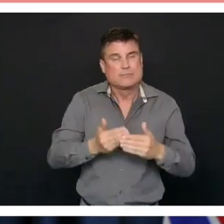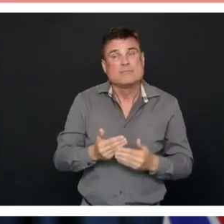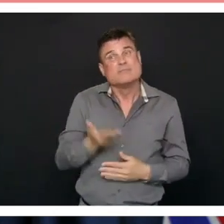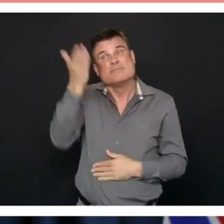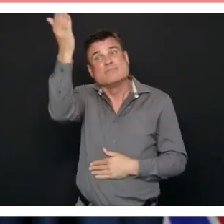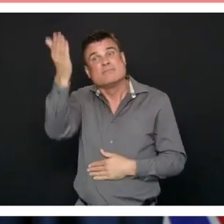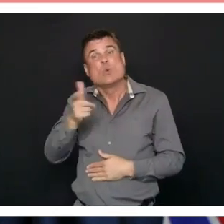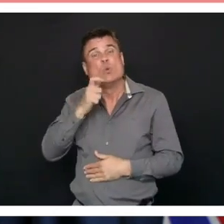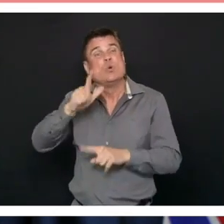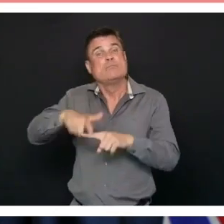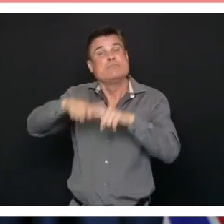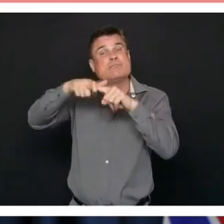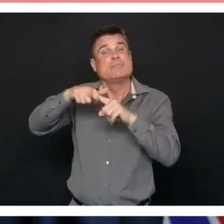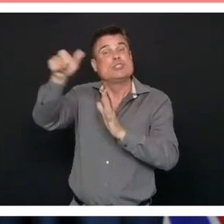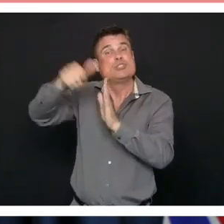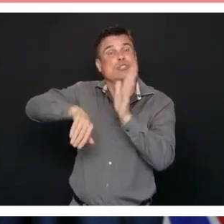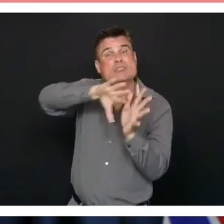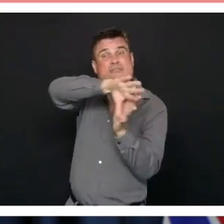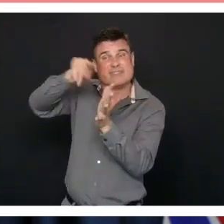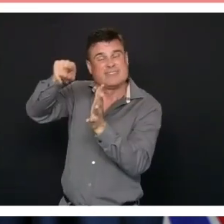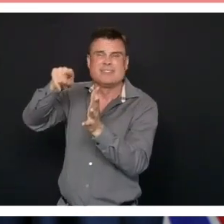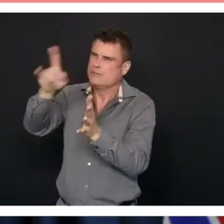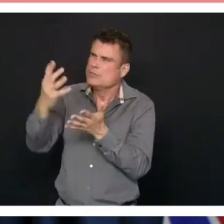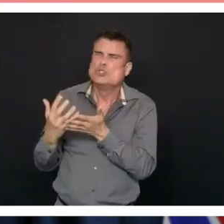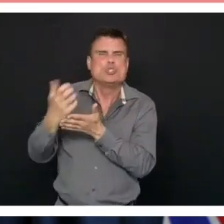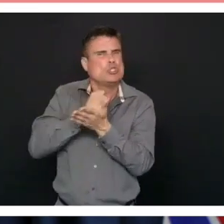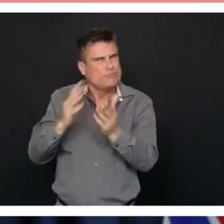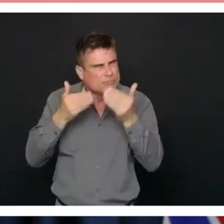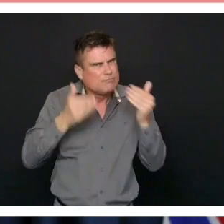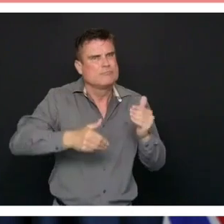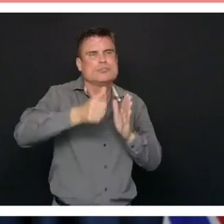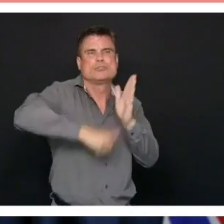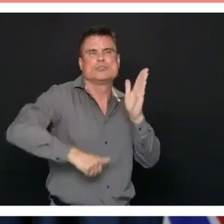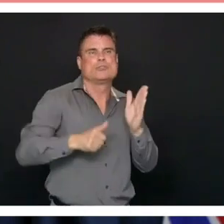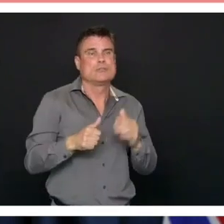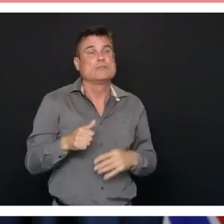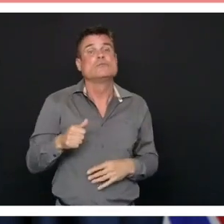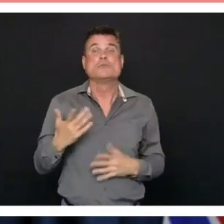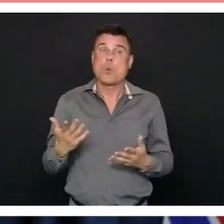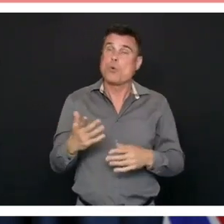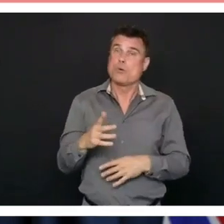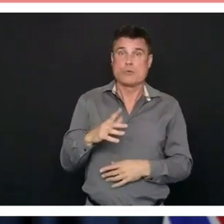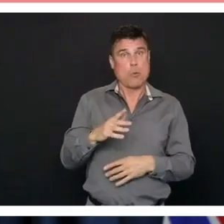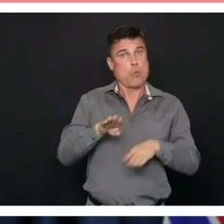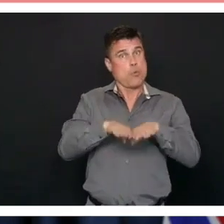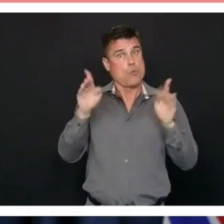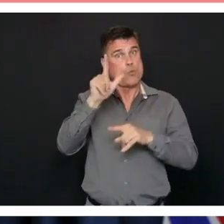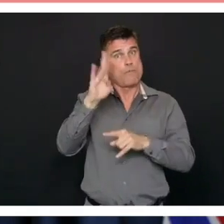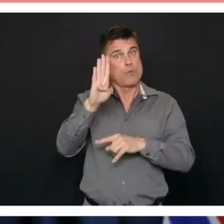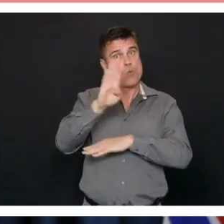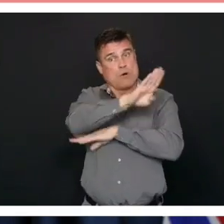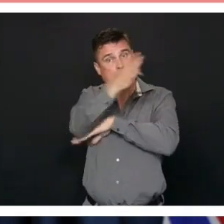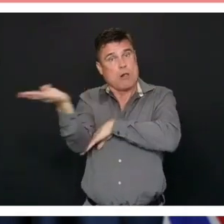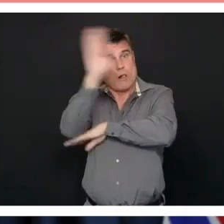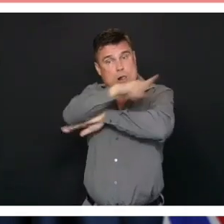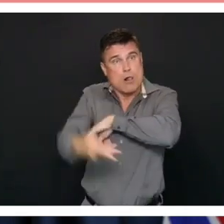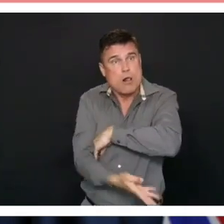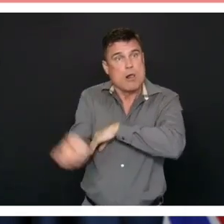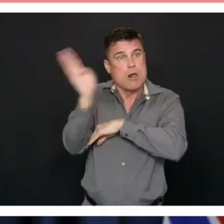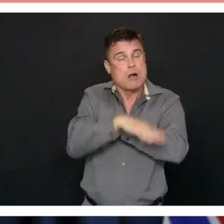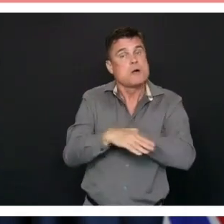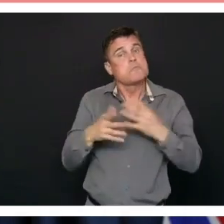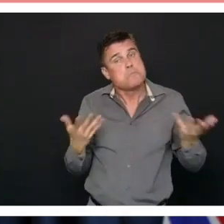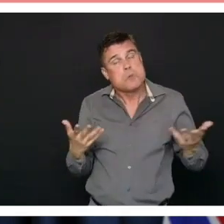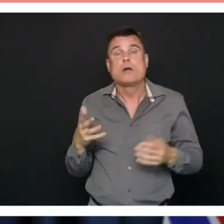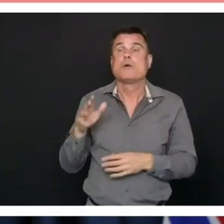with respect to 24-7 you will know that in the case of MRIs for example we've done that around BC over the last couple of years moving I think from